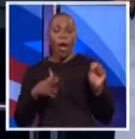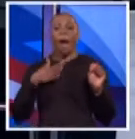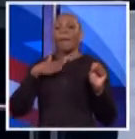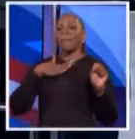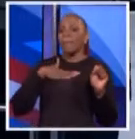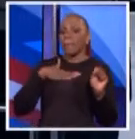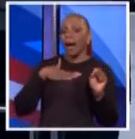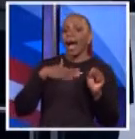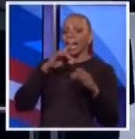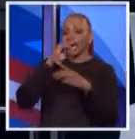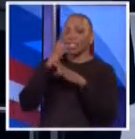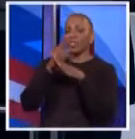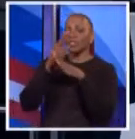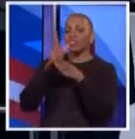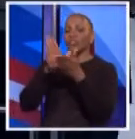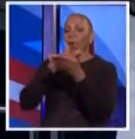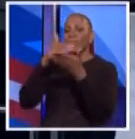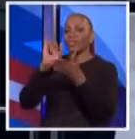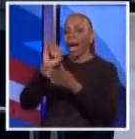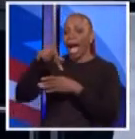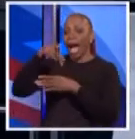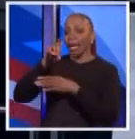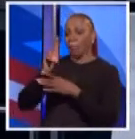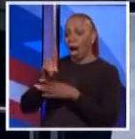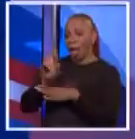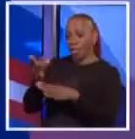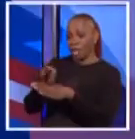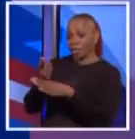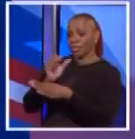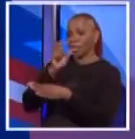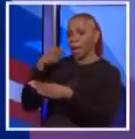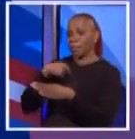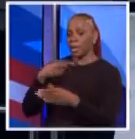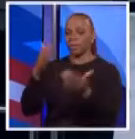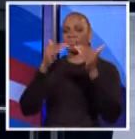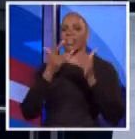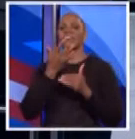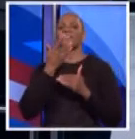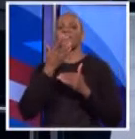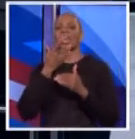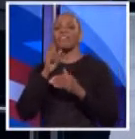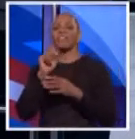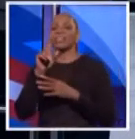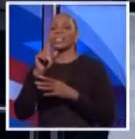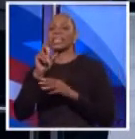use to put music on my iPod, but they use it. I don't. Okay. What's your favorite stock, Mr. Stringer?